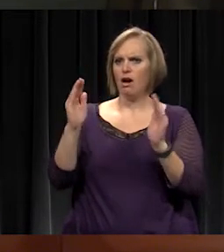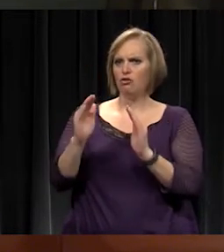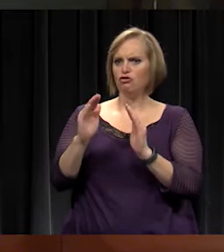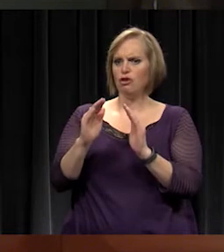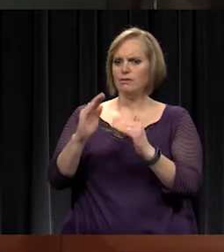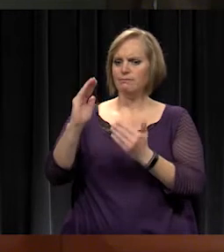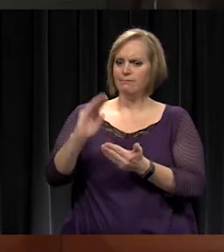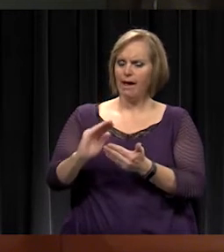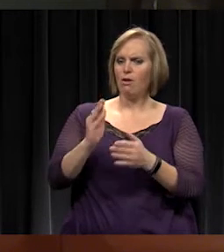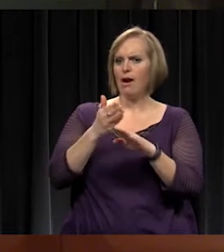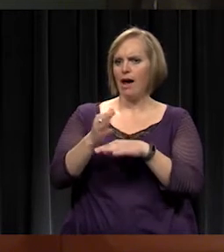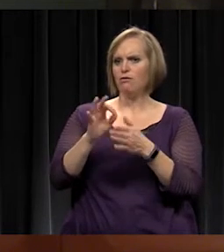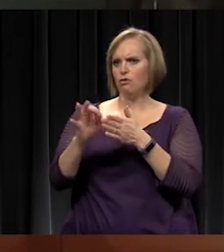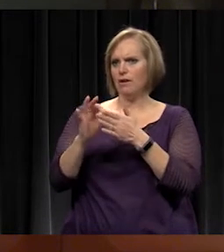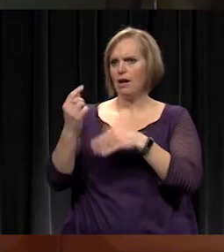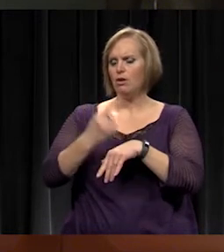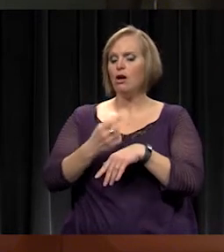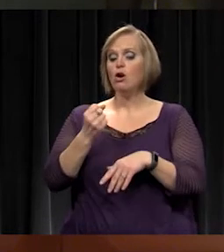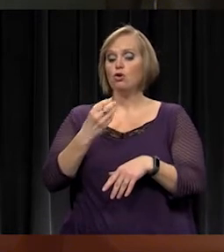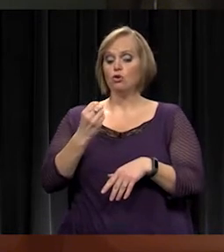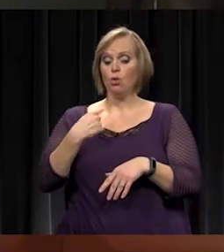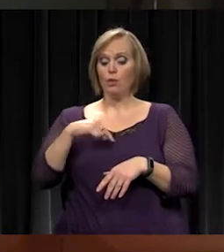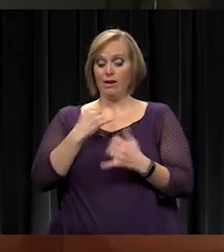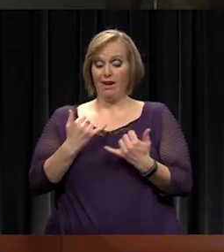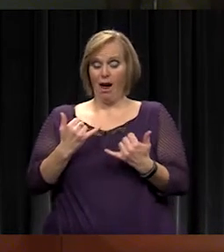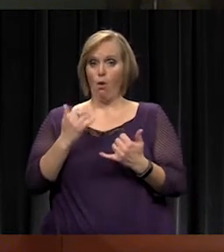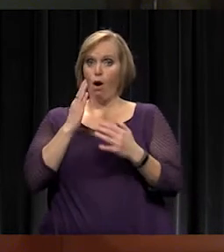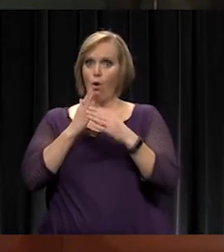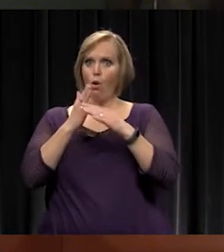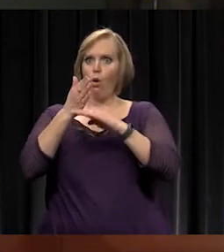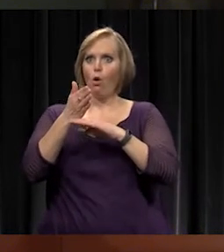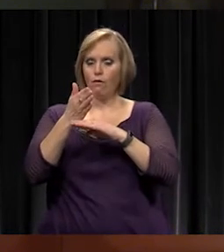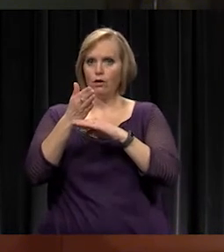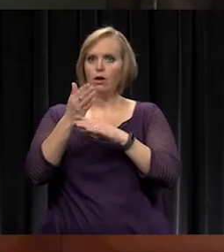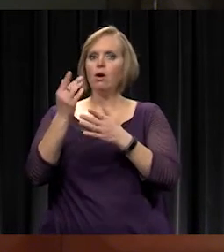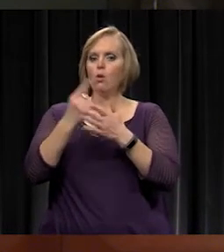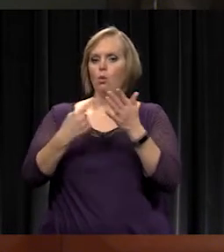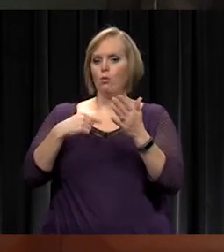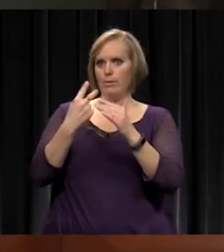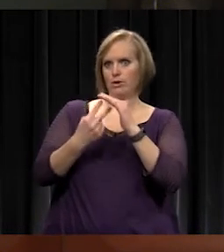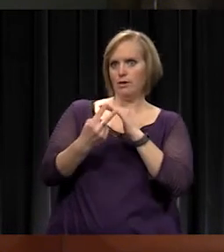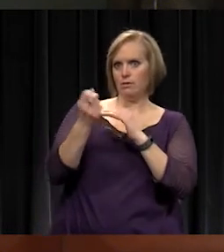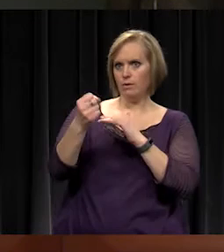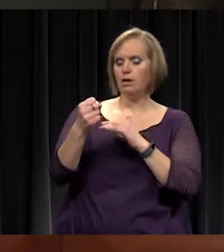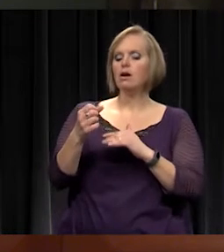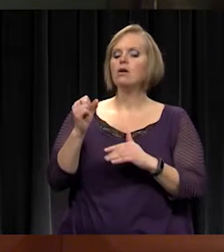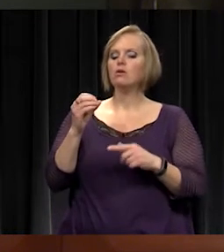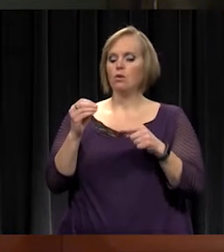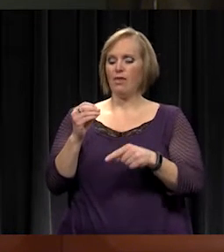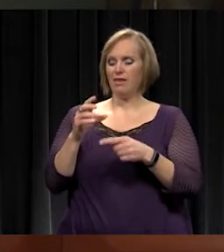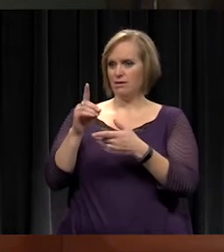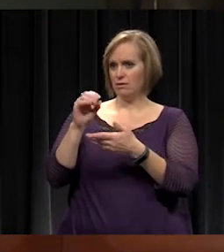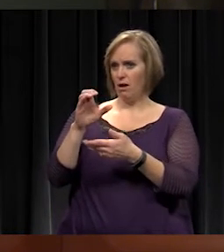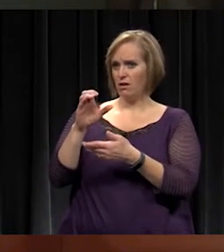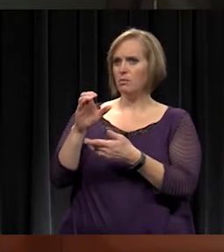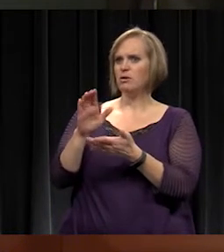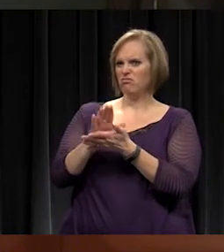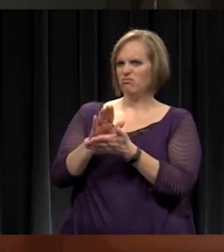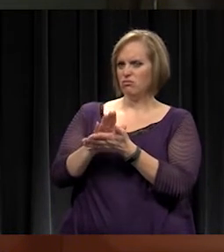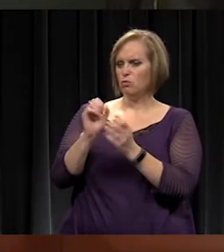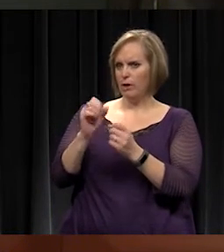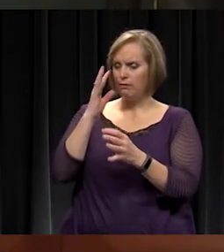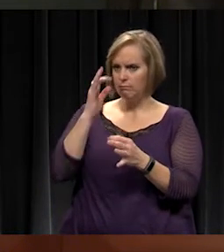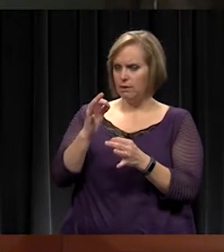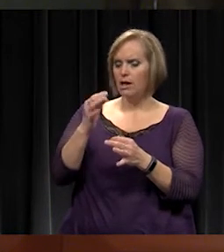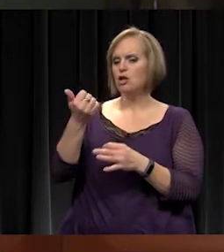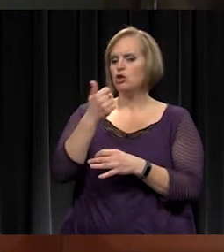And so we're actually over what we projected. Correct. Now. So this document we can have faith in. Yes. And so anybody pointing and